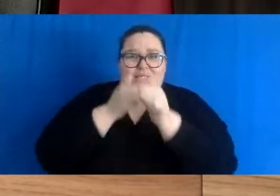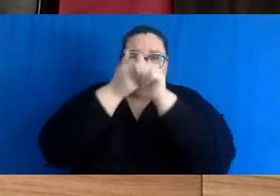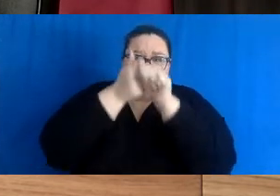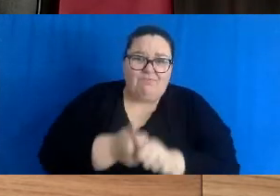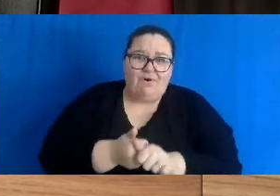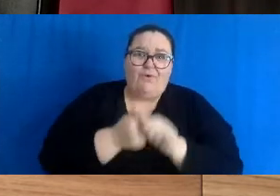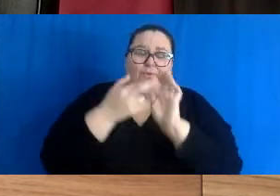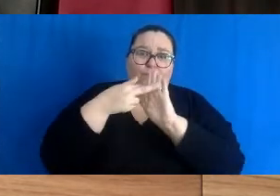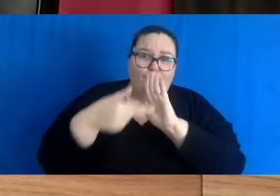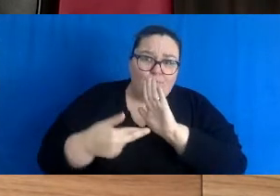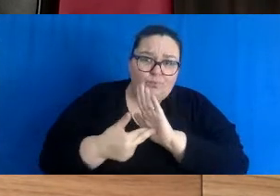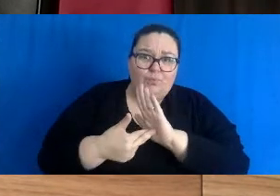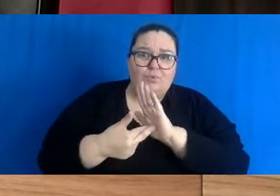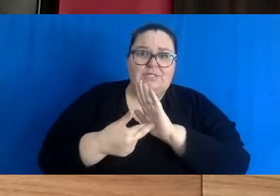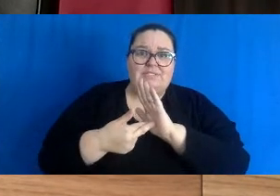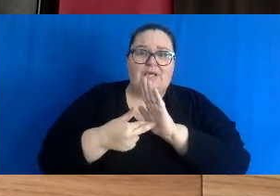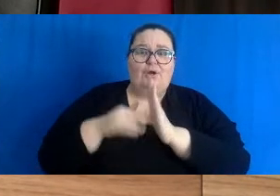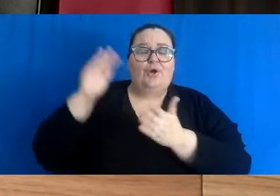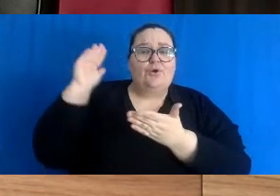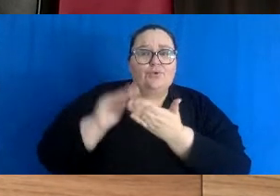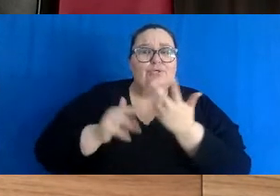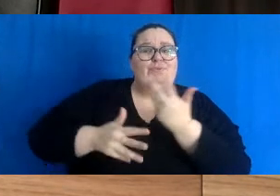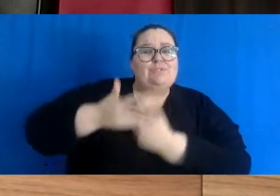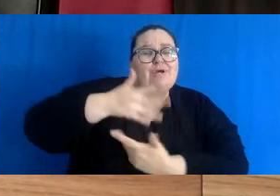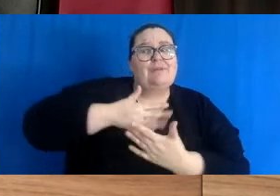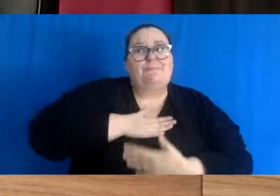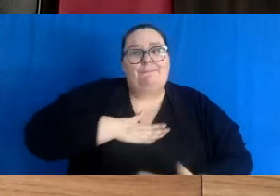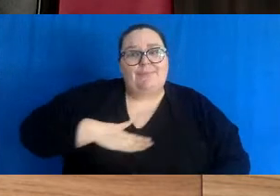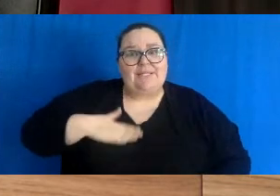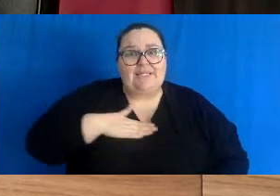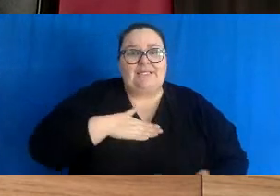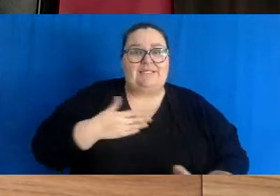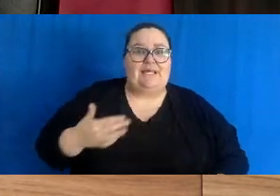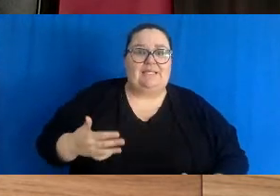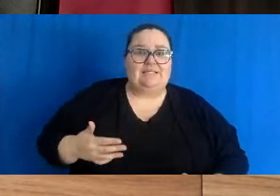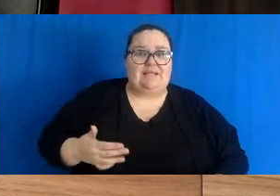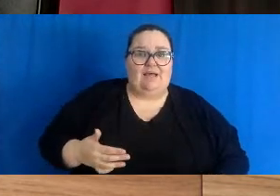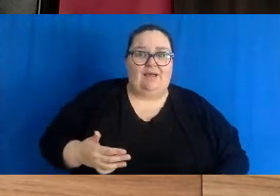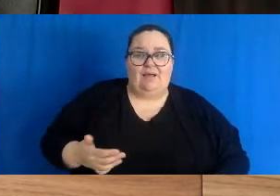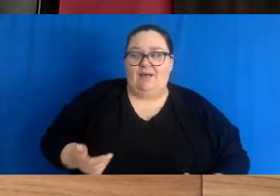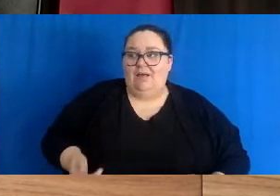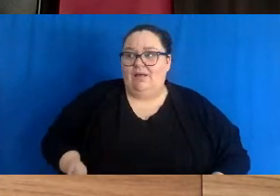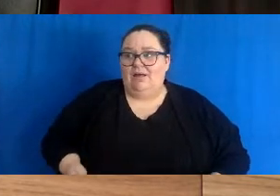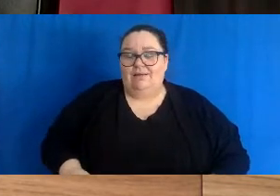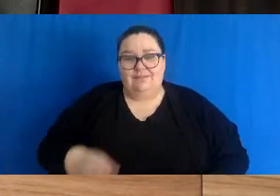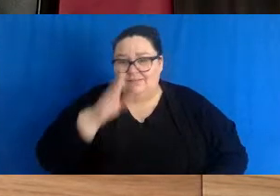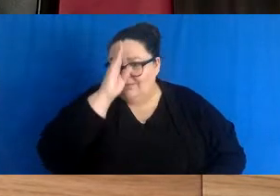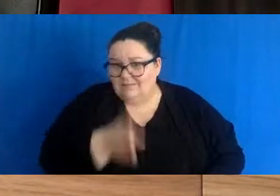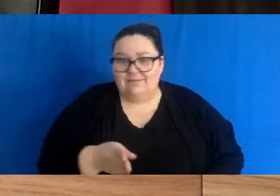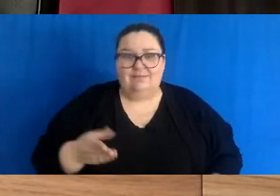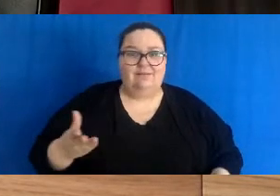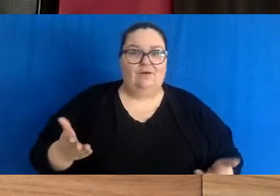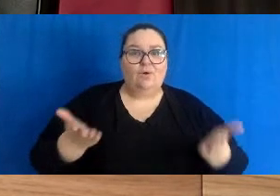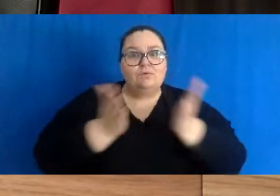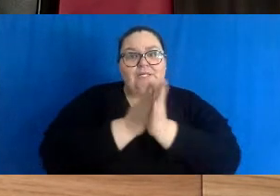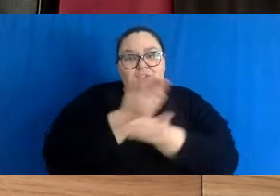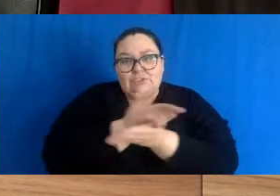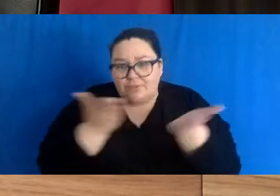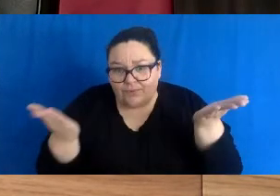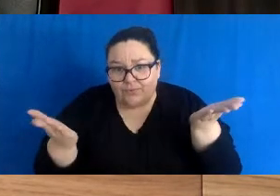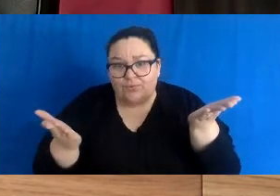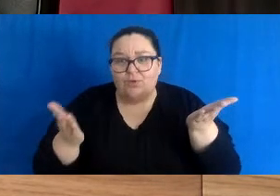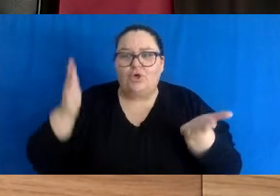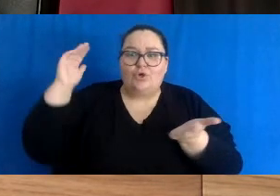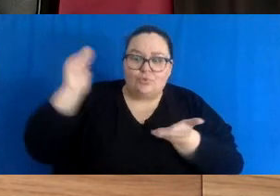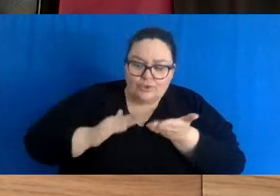contacts. And I don't do that shyly. You know, we are asking New Brunswickers to reduce